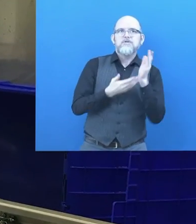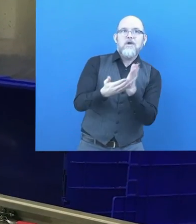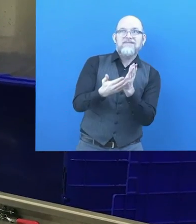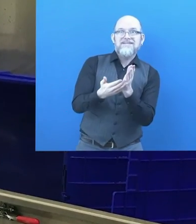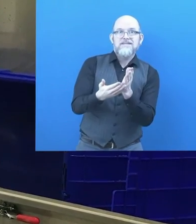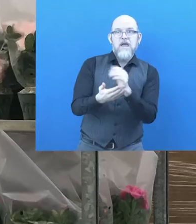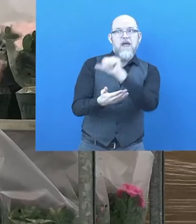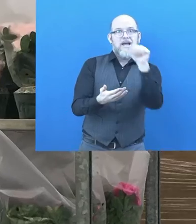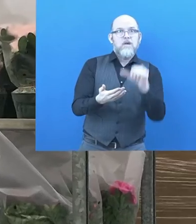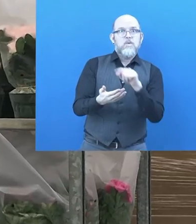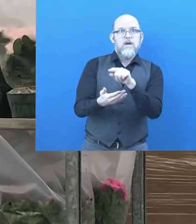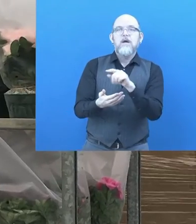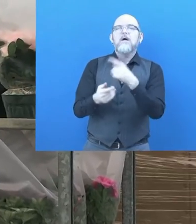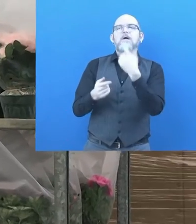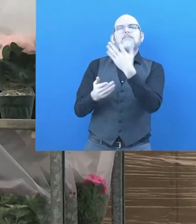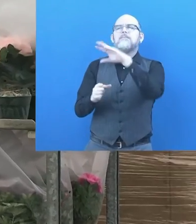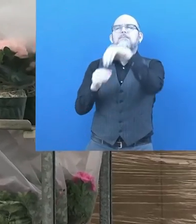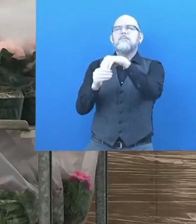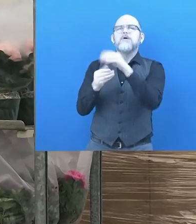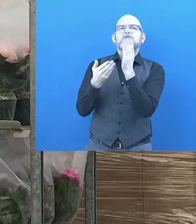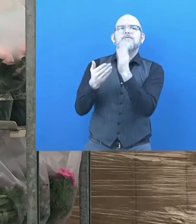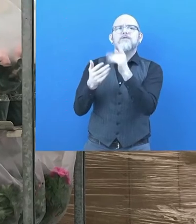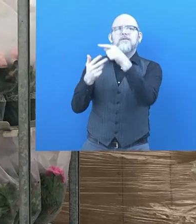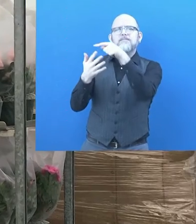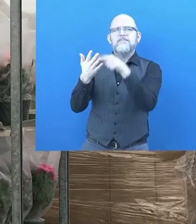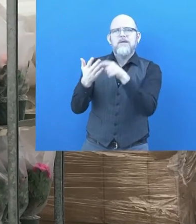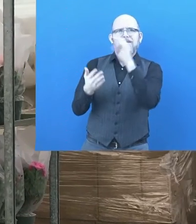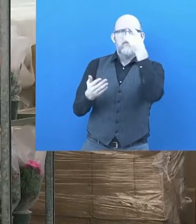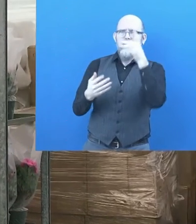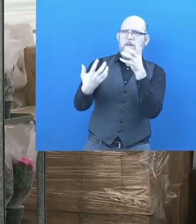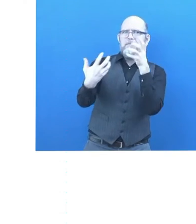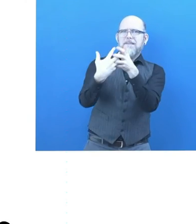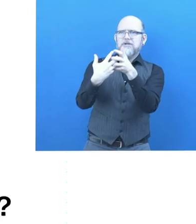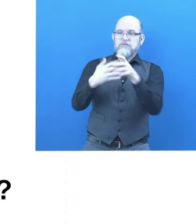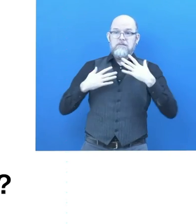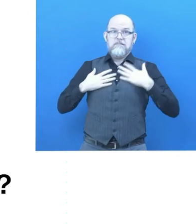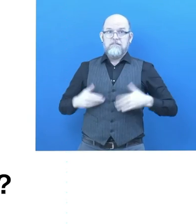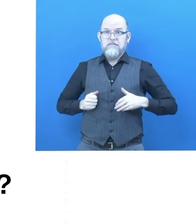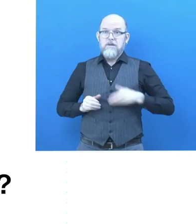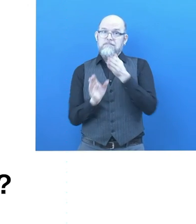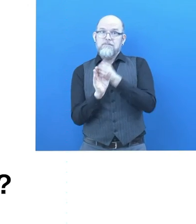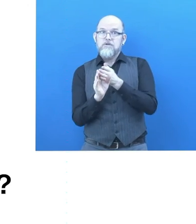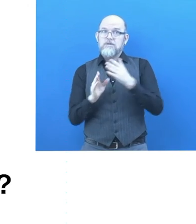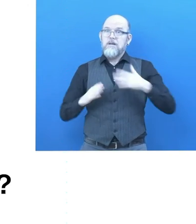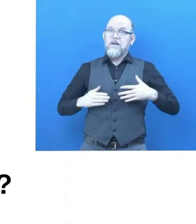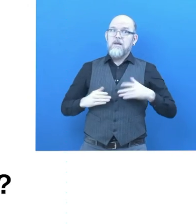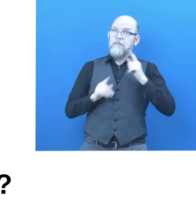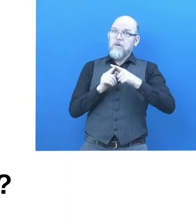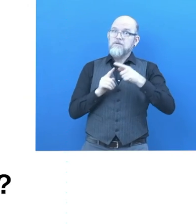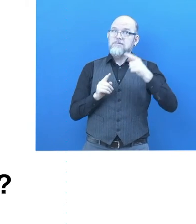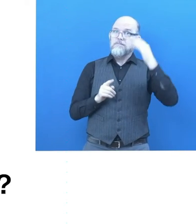and covering physical, behavioral, behavioral mental health under one program. What's next for ACAP?